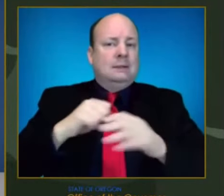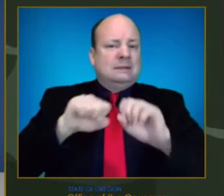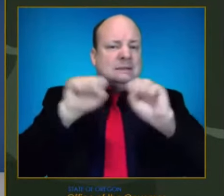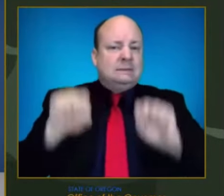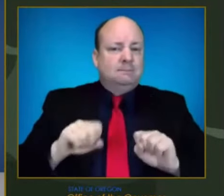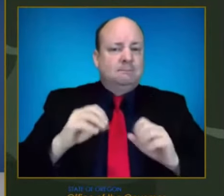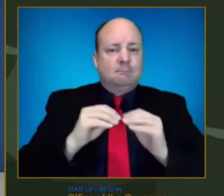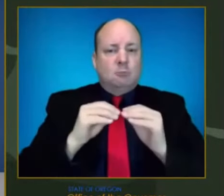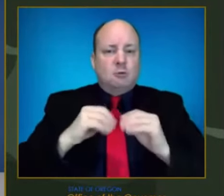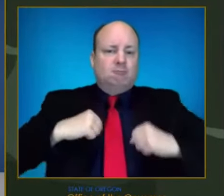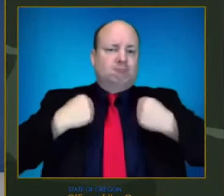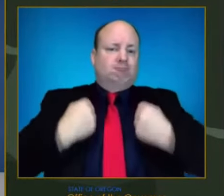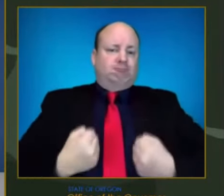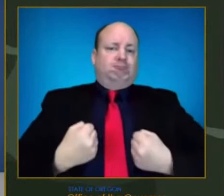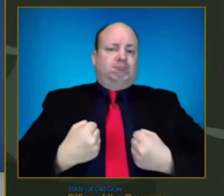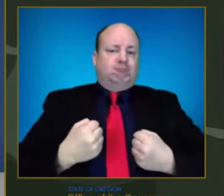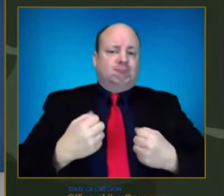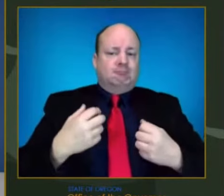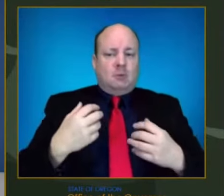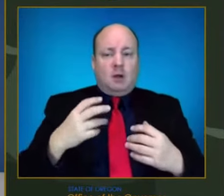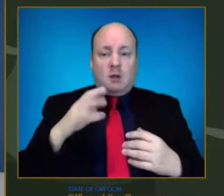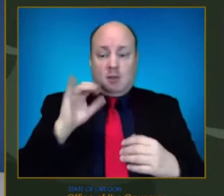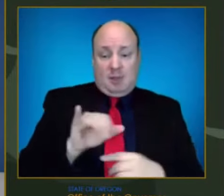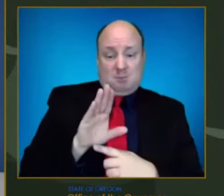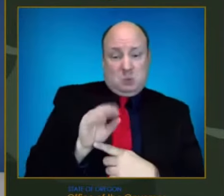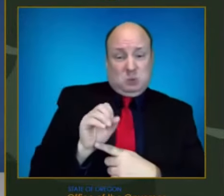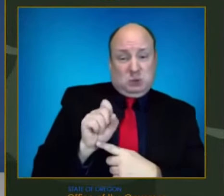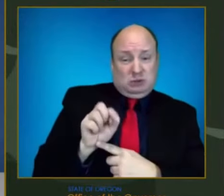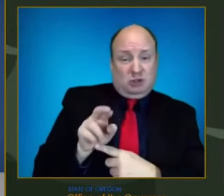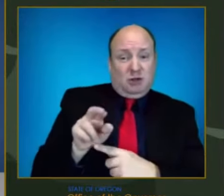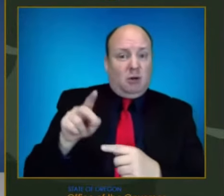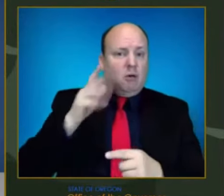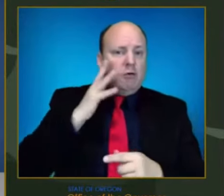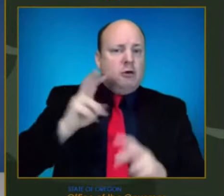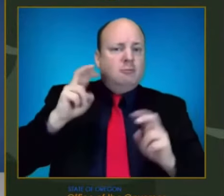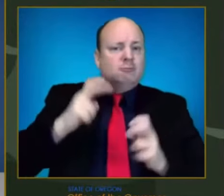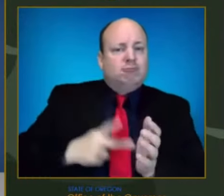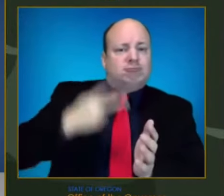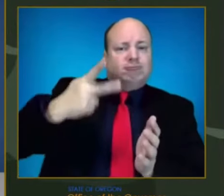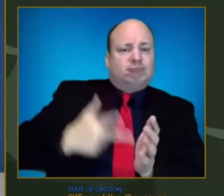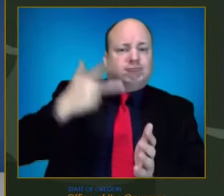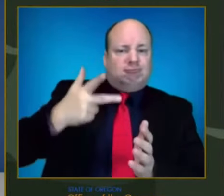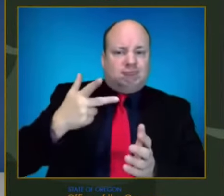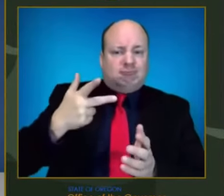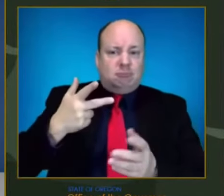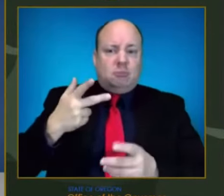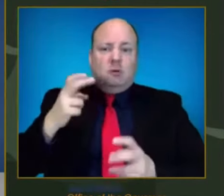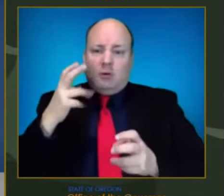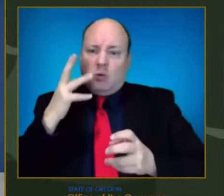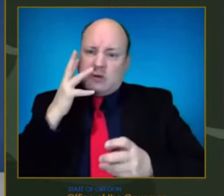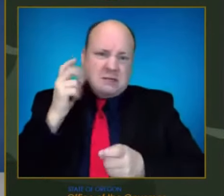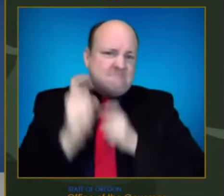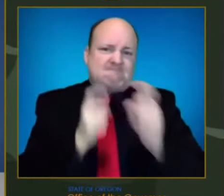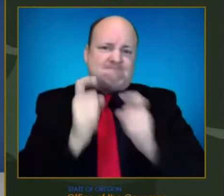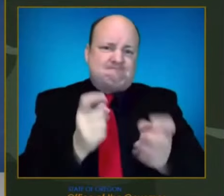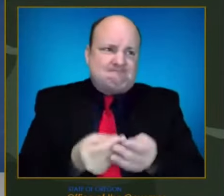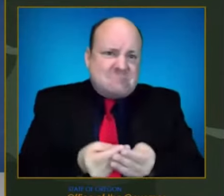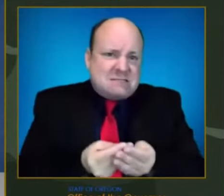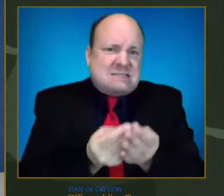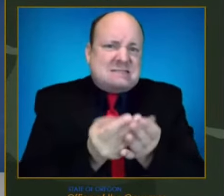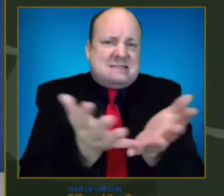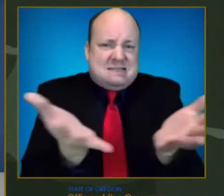weekly booster vaccinations for the next month. We're going to add three new high capacity vaccination sites